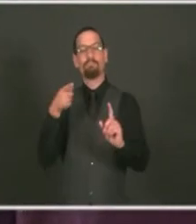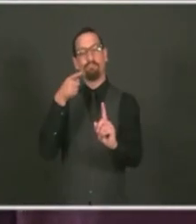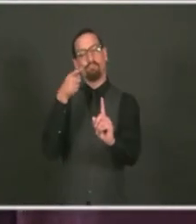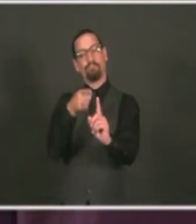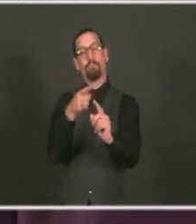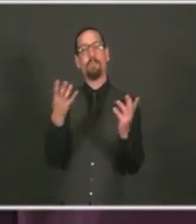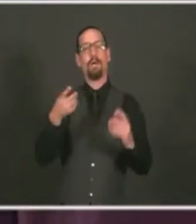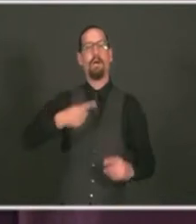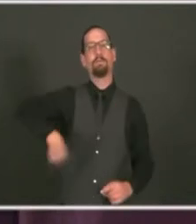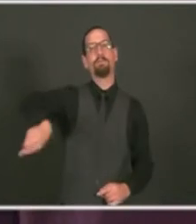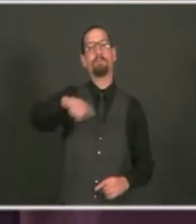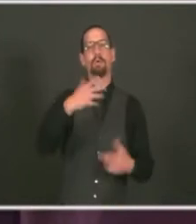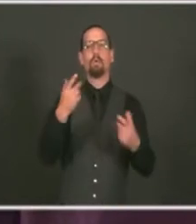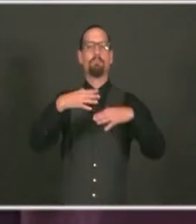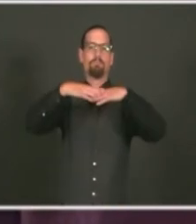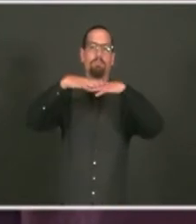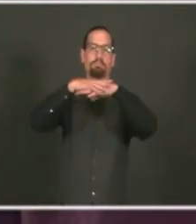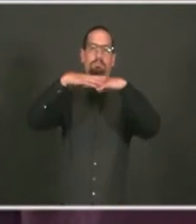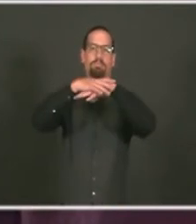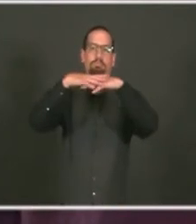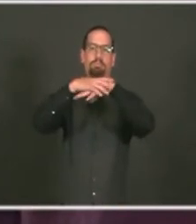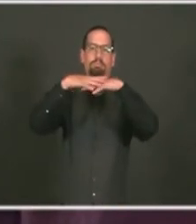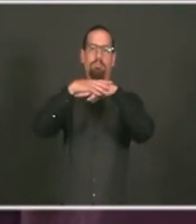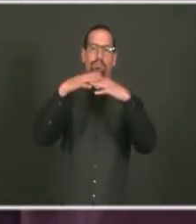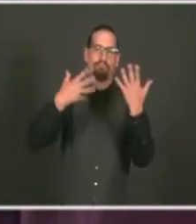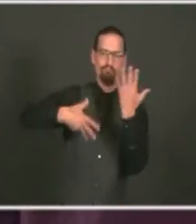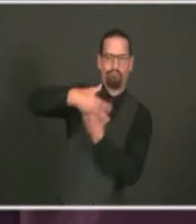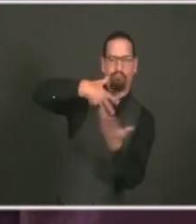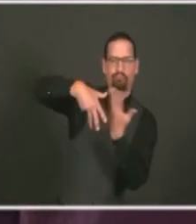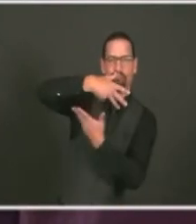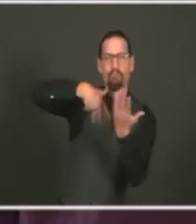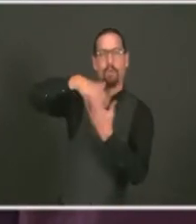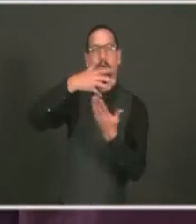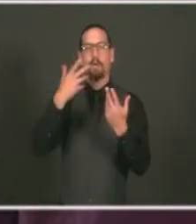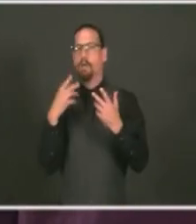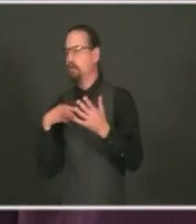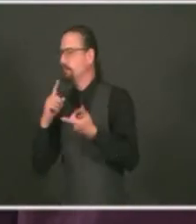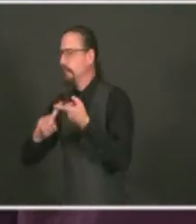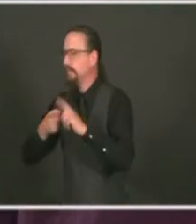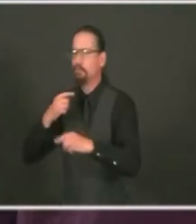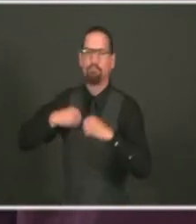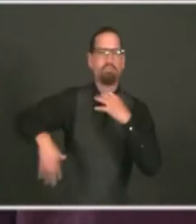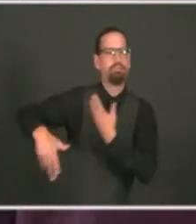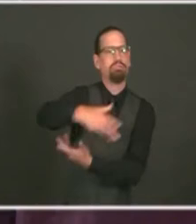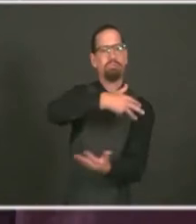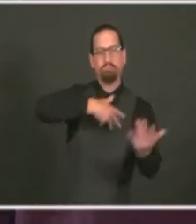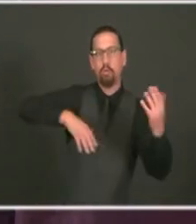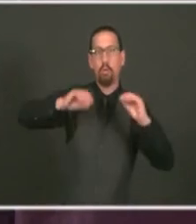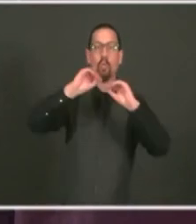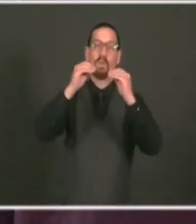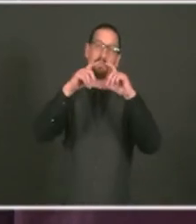of friends, not wearing masks. And we know that that causes the virus to spread.